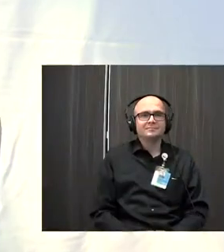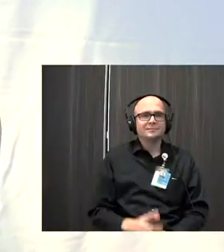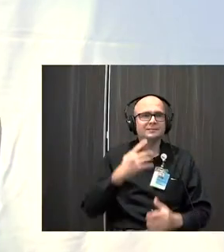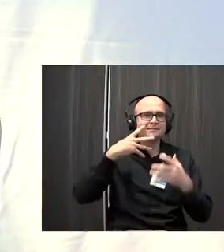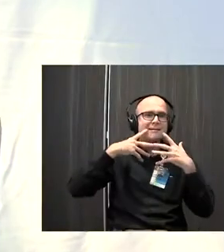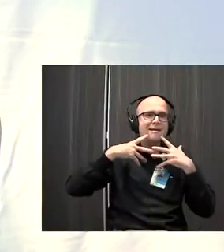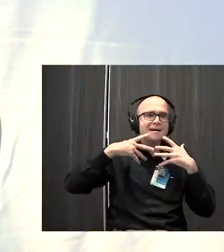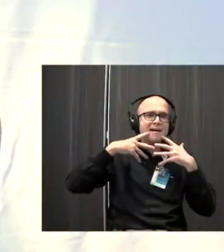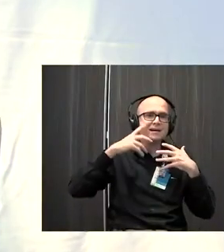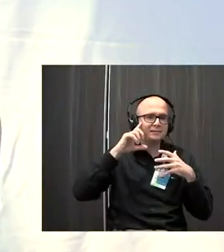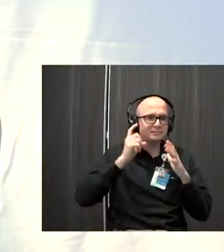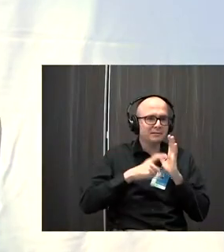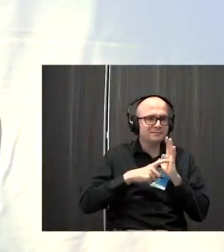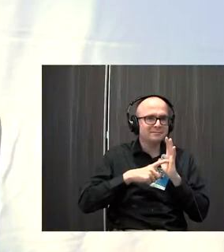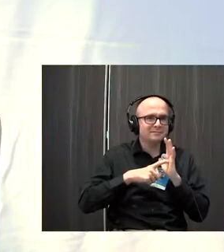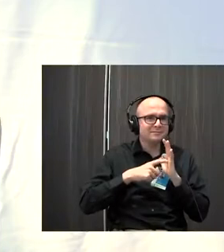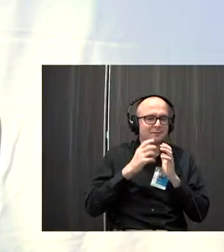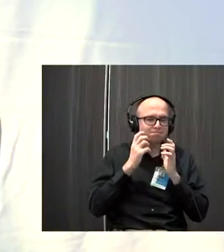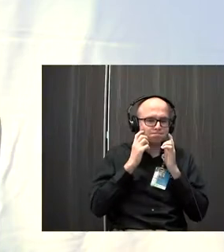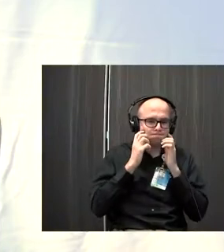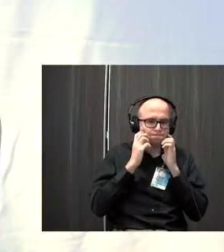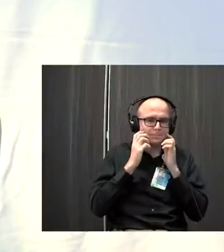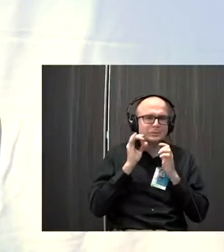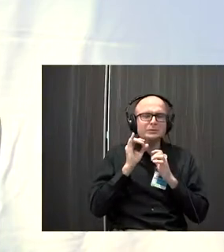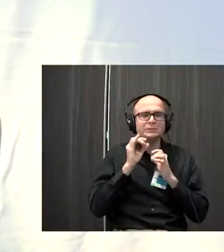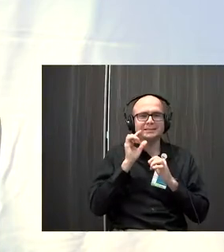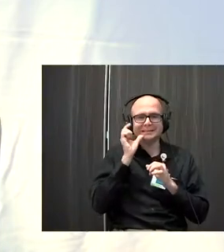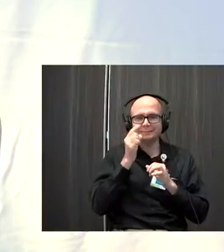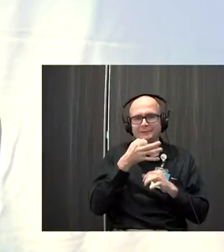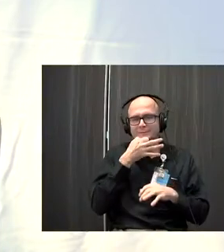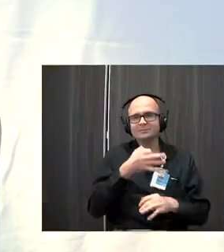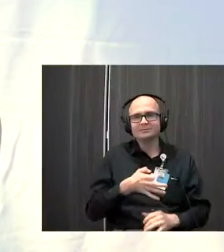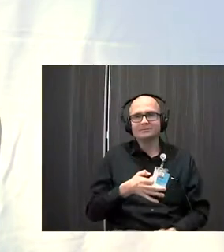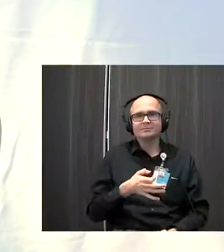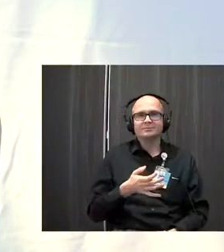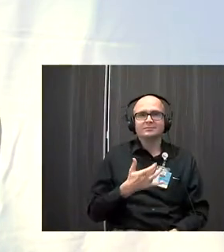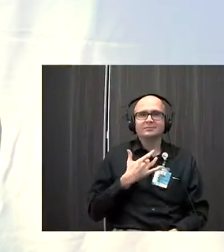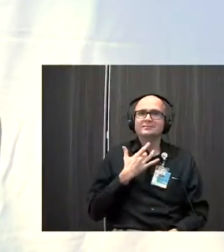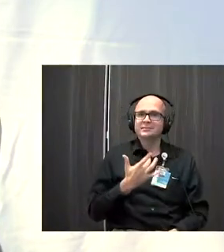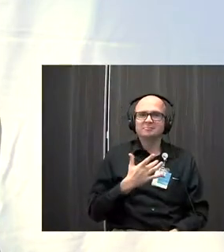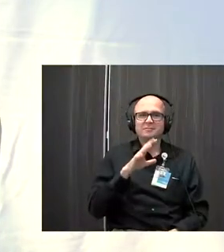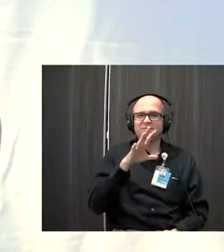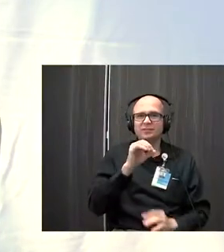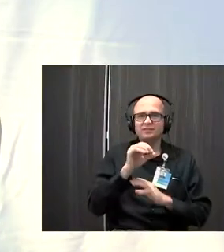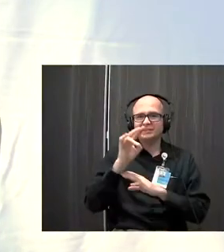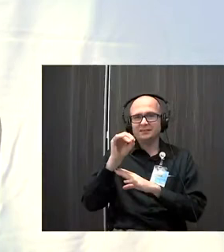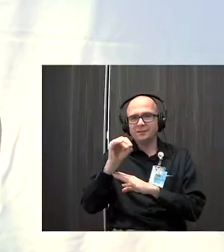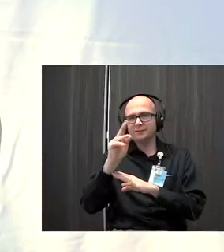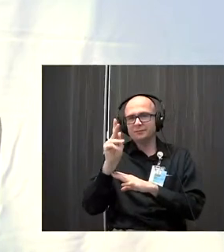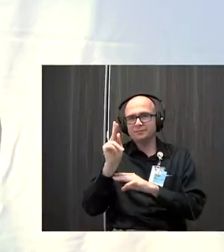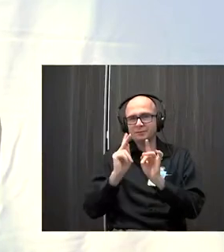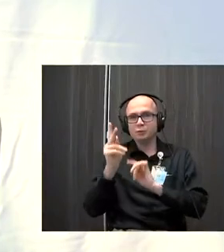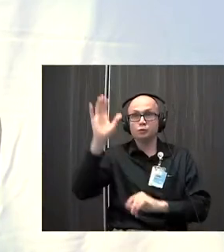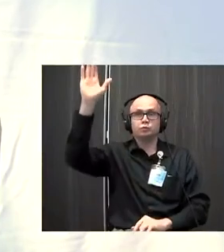Anybody salivate? Anyone get that like puckering, like, ooh, here comes the lemon. Usually about 50 to 75% will